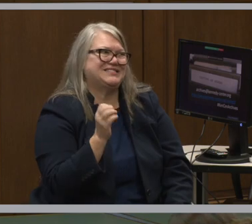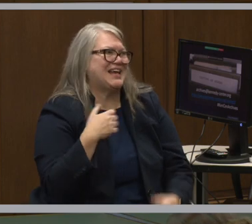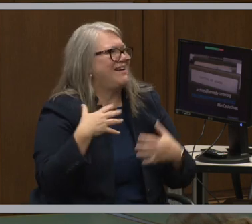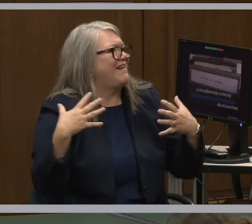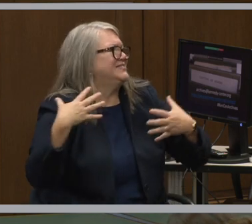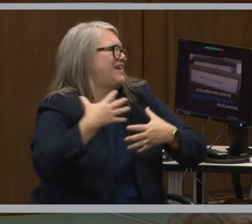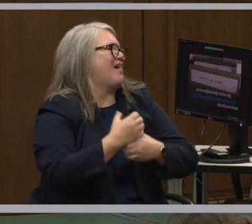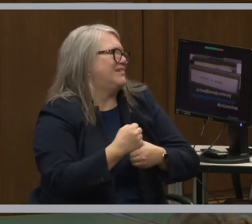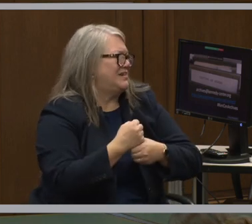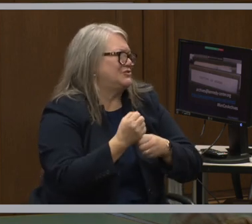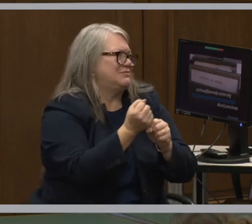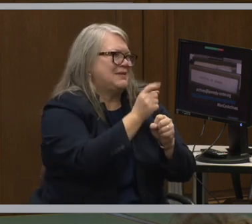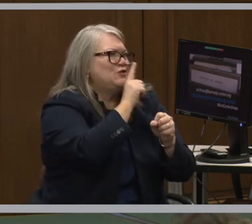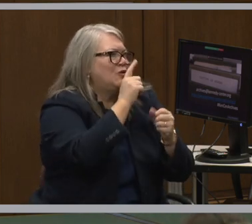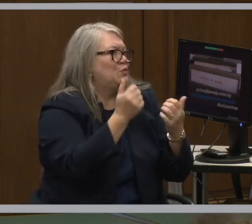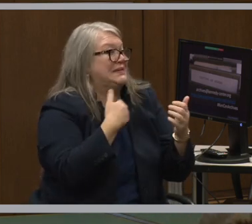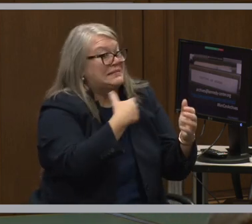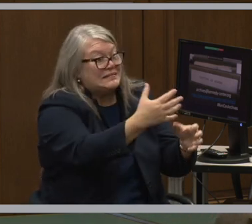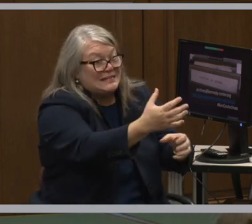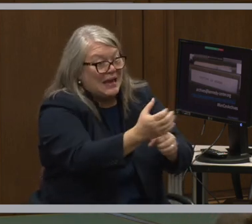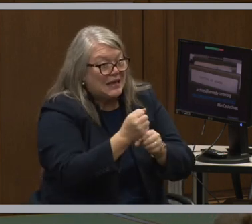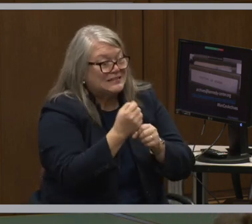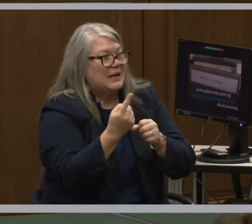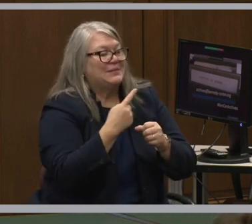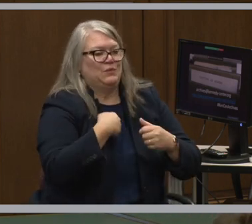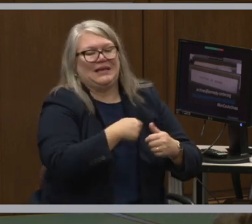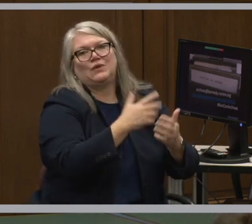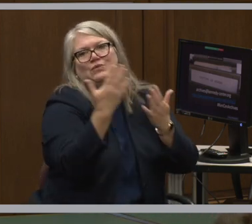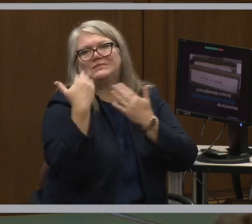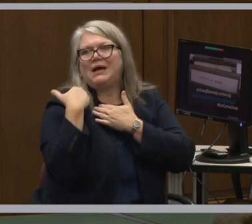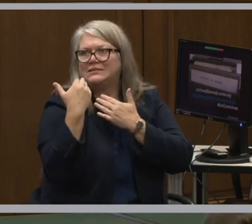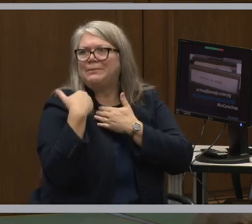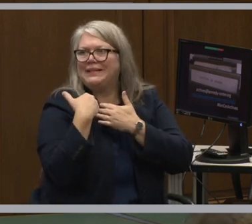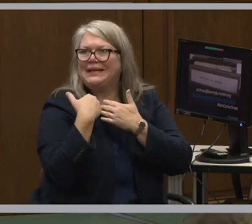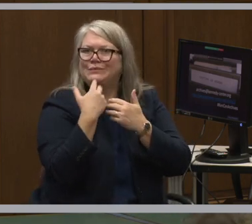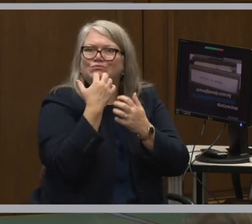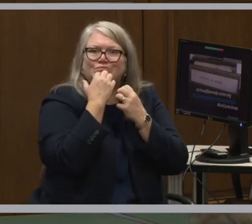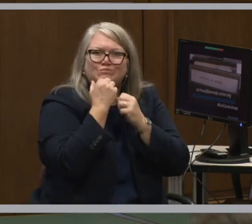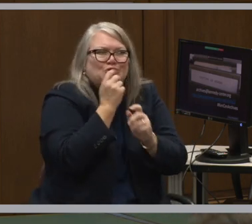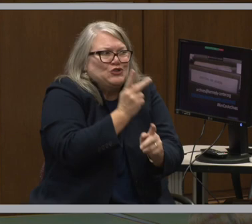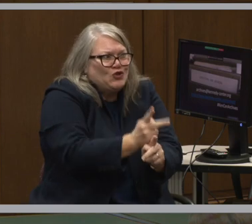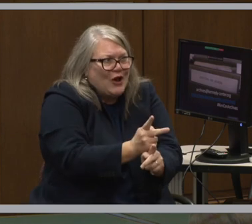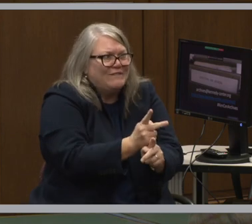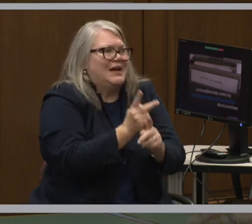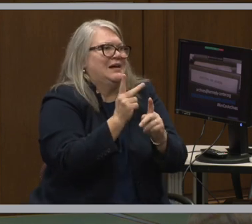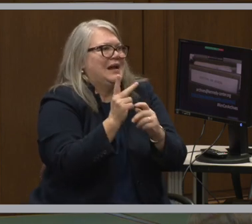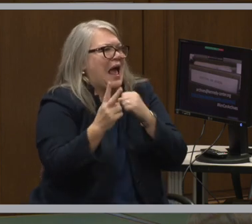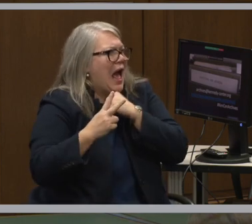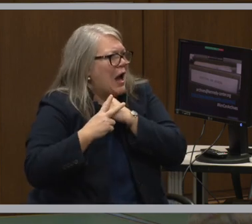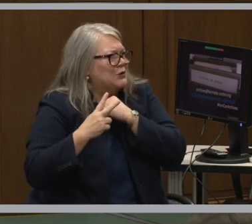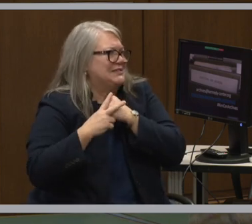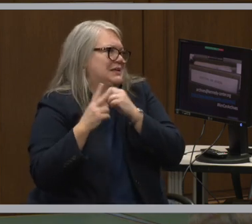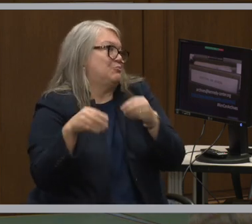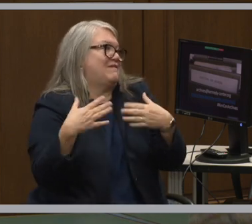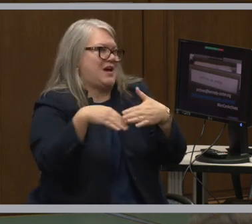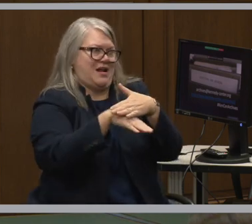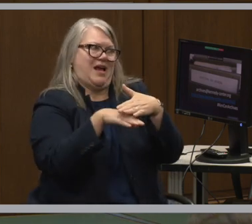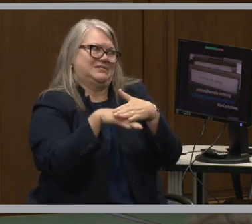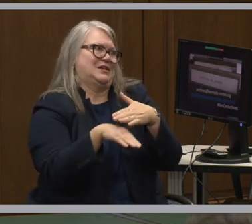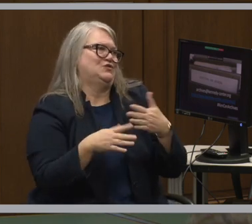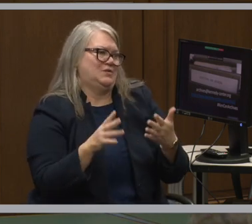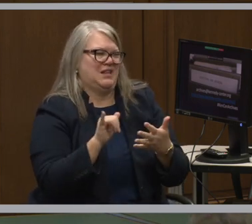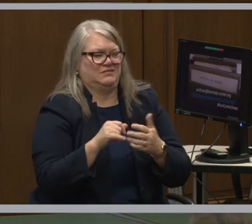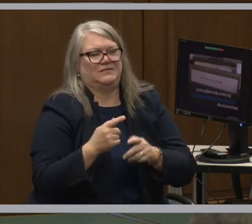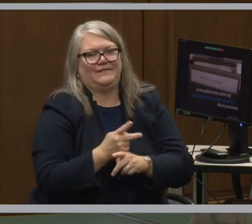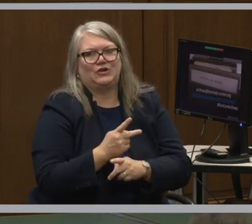and consolidating and making sure that if we take something, we can responsibly preserve it, house it, and provide access to it.